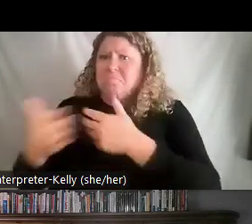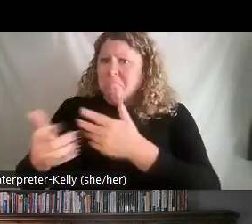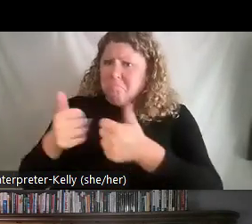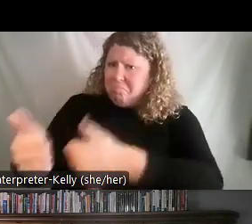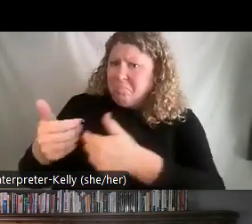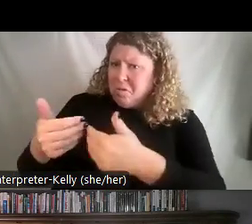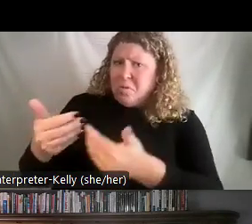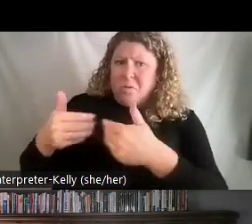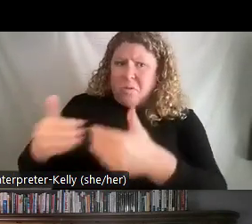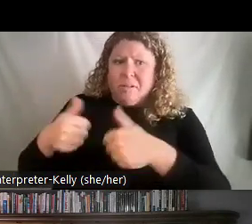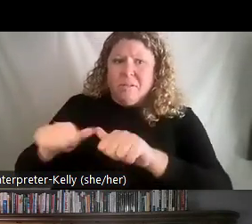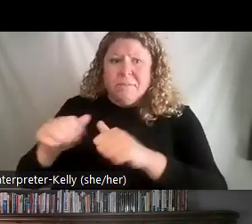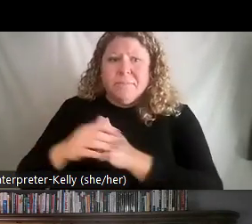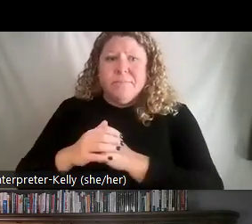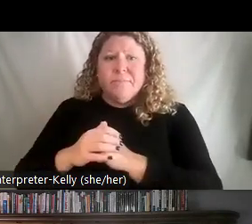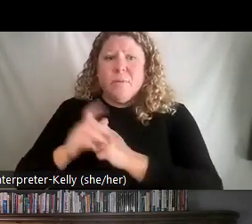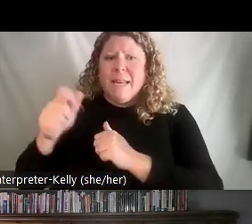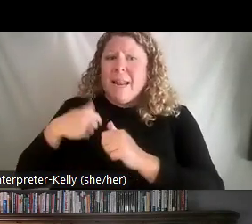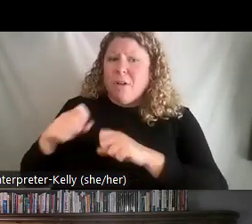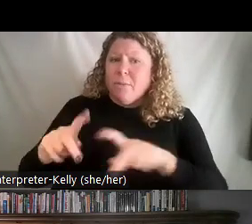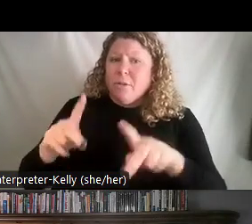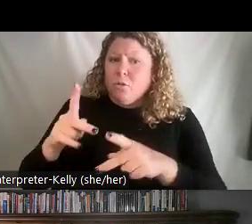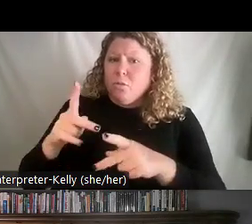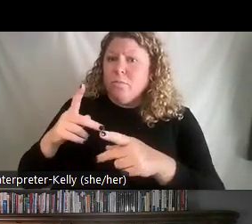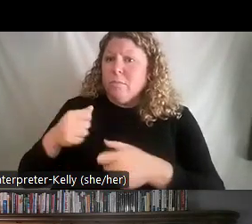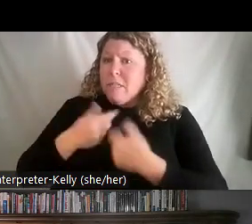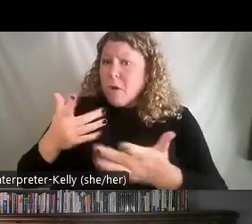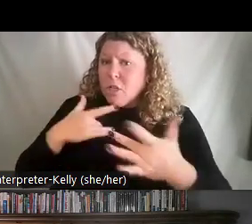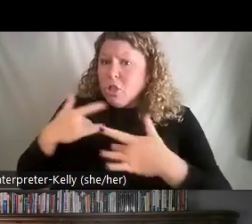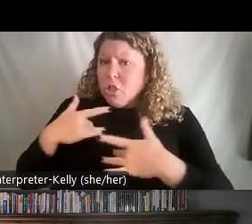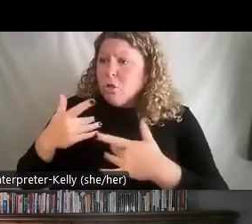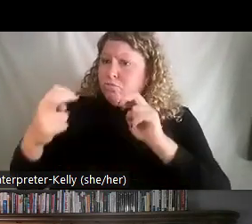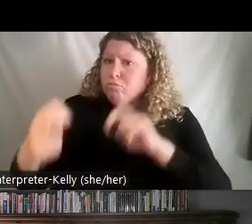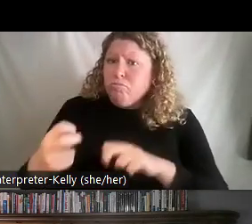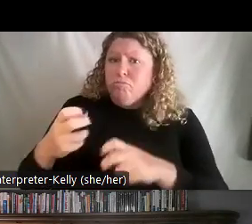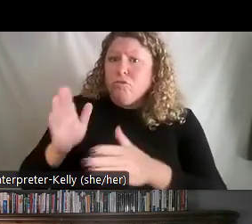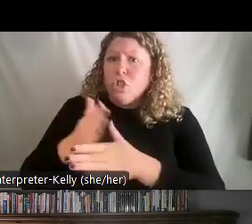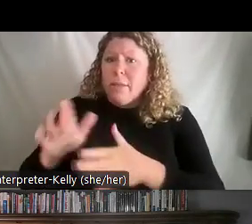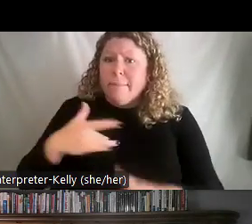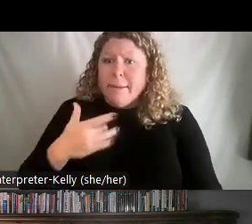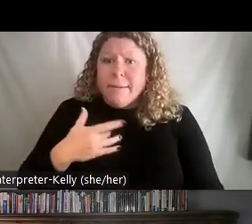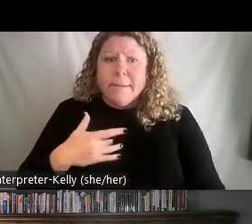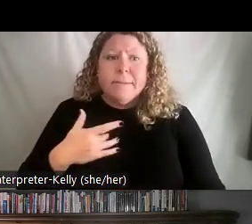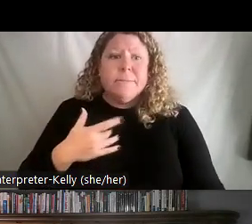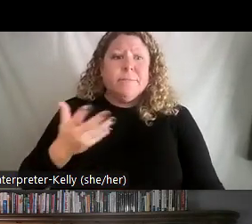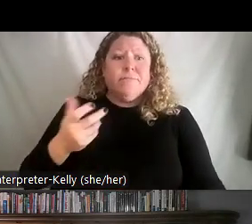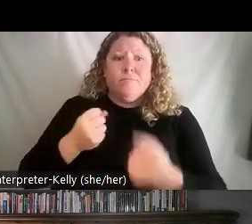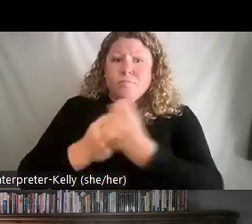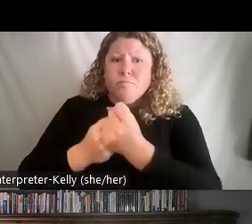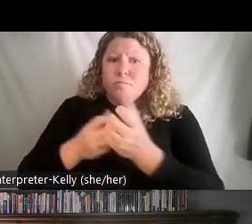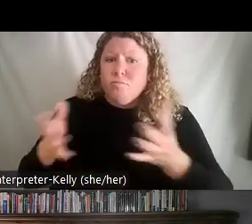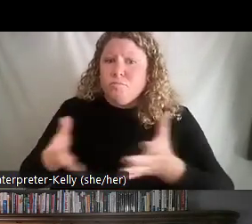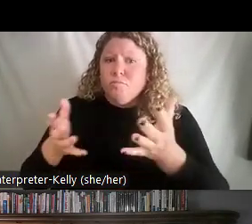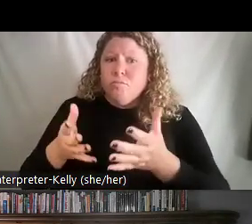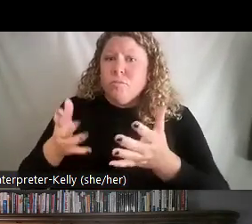opportunities to express concerns and have them share their feelings with us. We want to support and encourage them to develop self-reliant